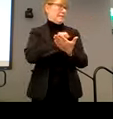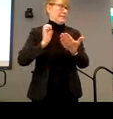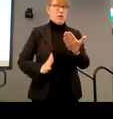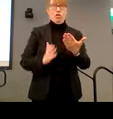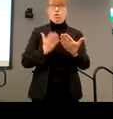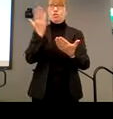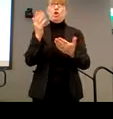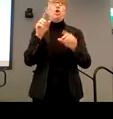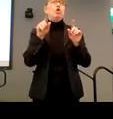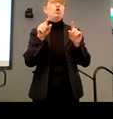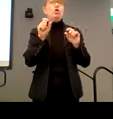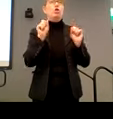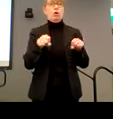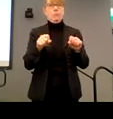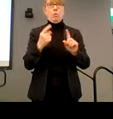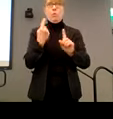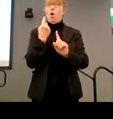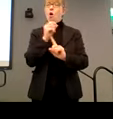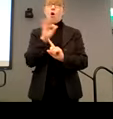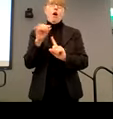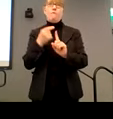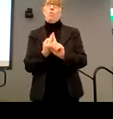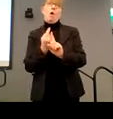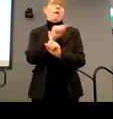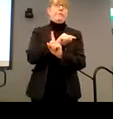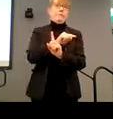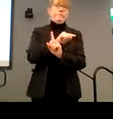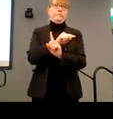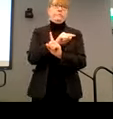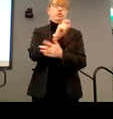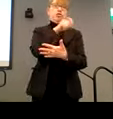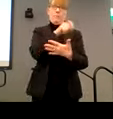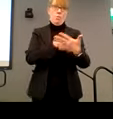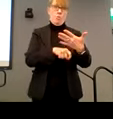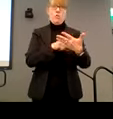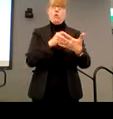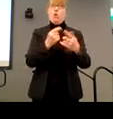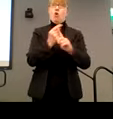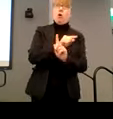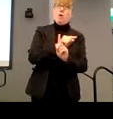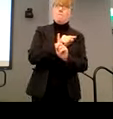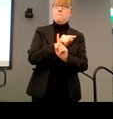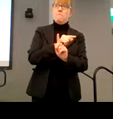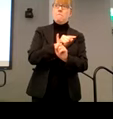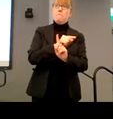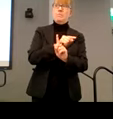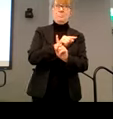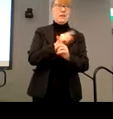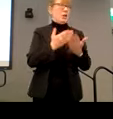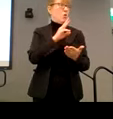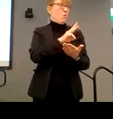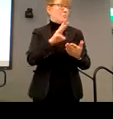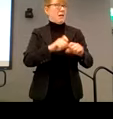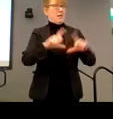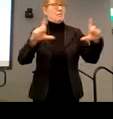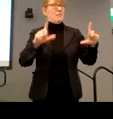off one WCAG, which is a standard one checkpoint, and you might still have a website that people can